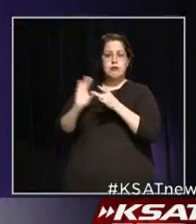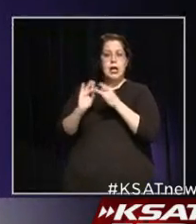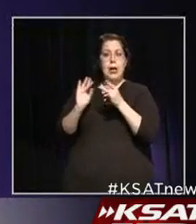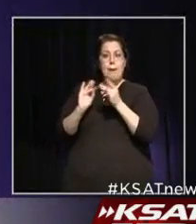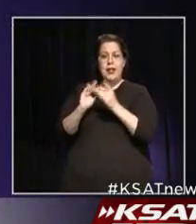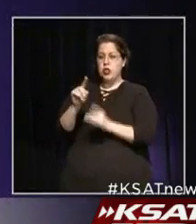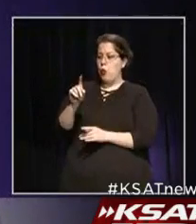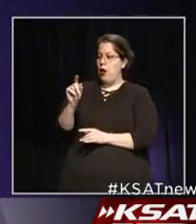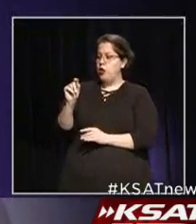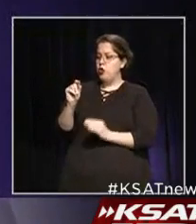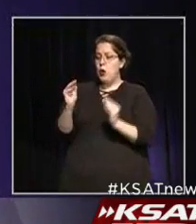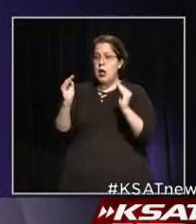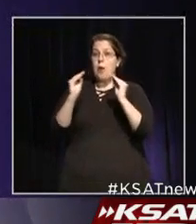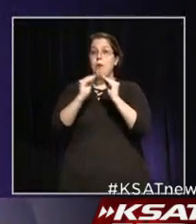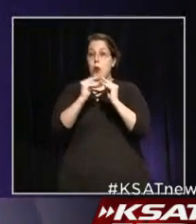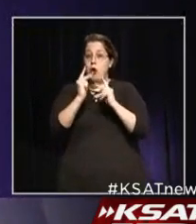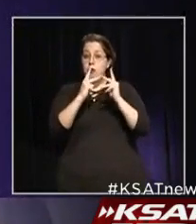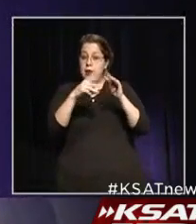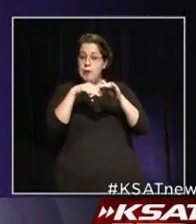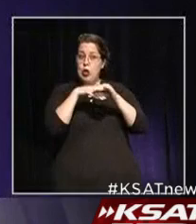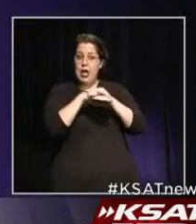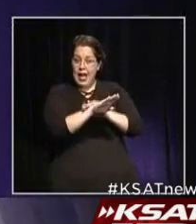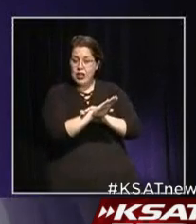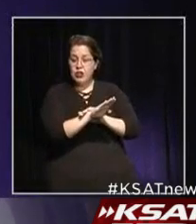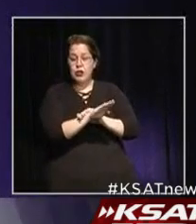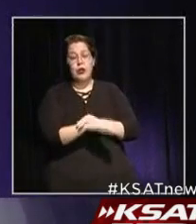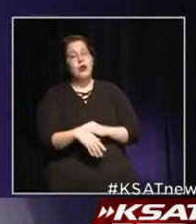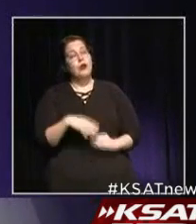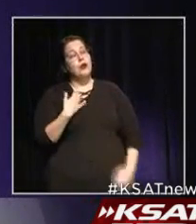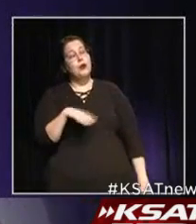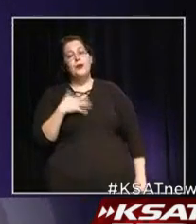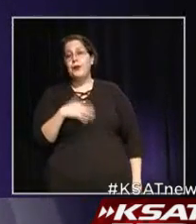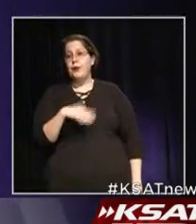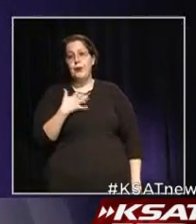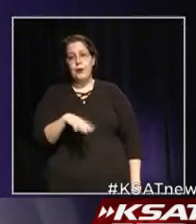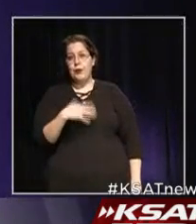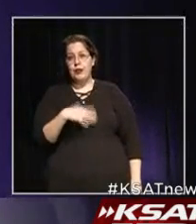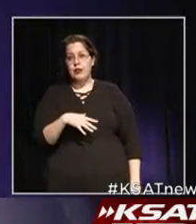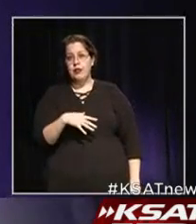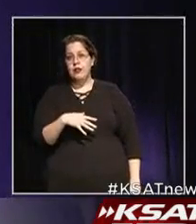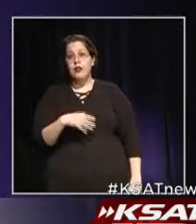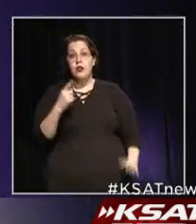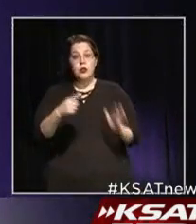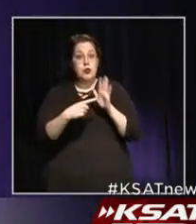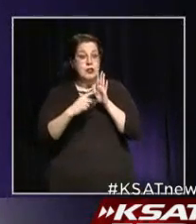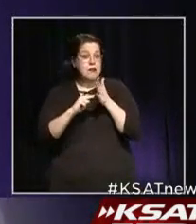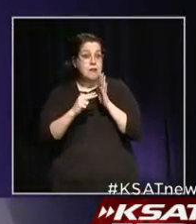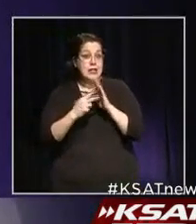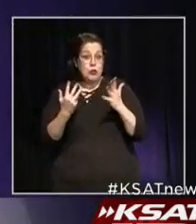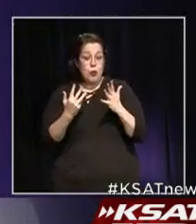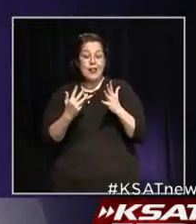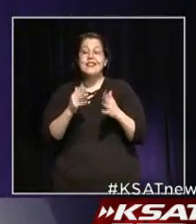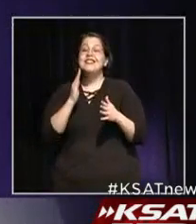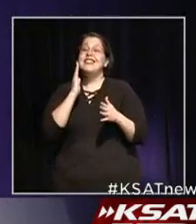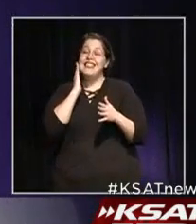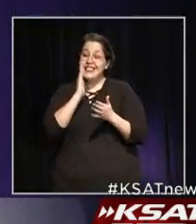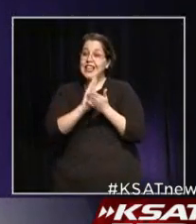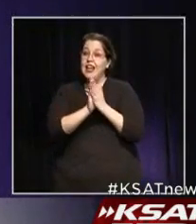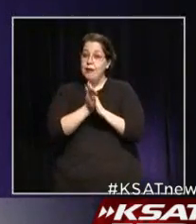120 more patients coming into the hospital. So the indications are it's going to get worse